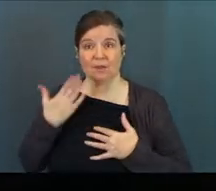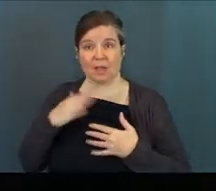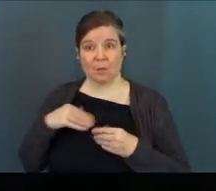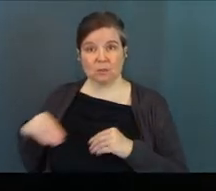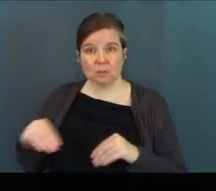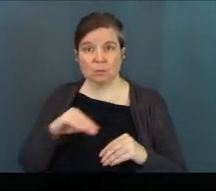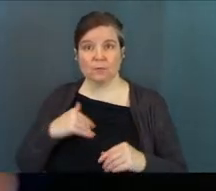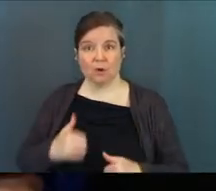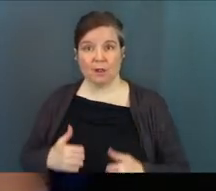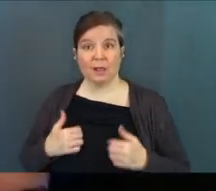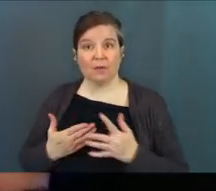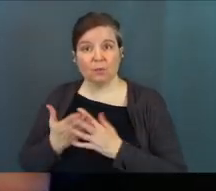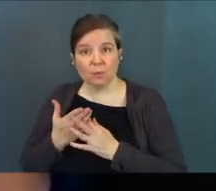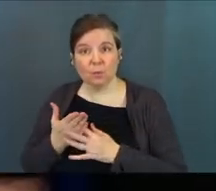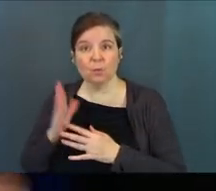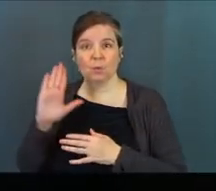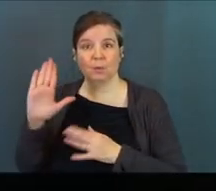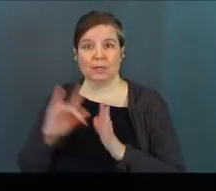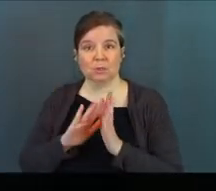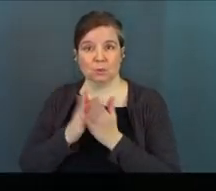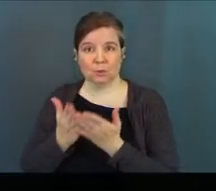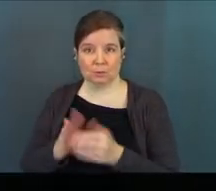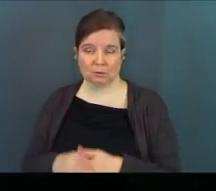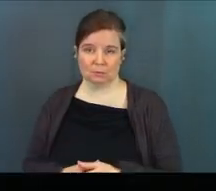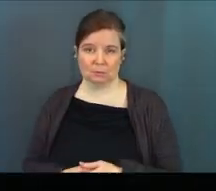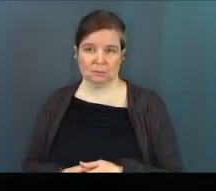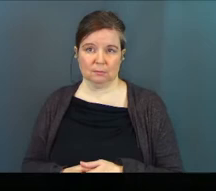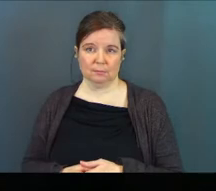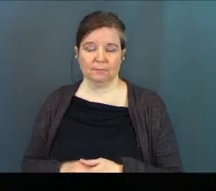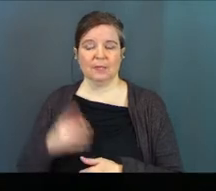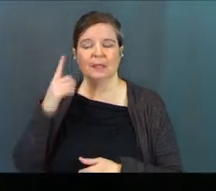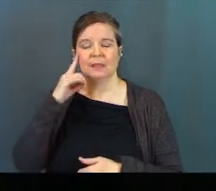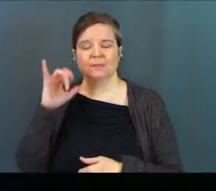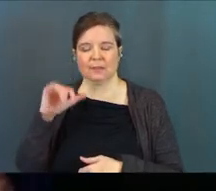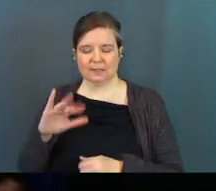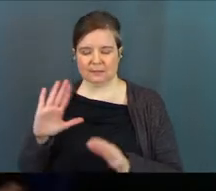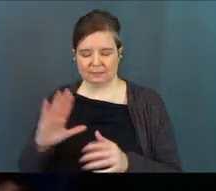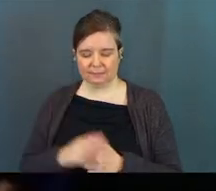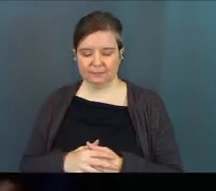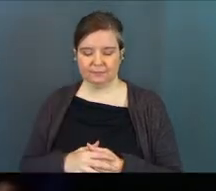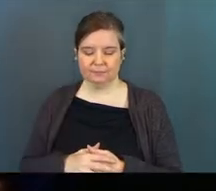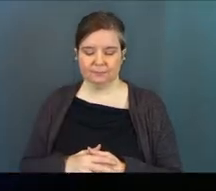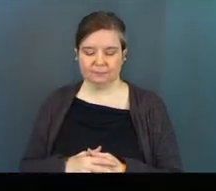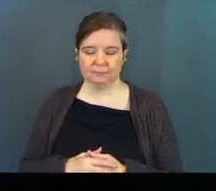wants to move in our lives through his Word. Think of it like this, okay?